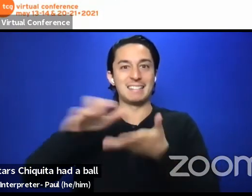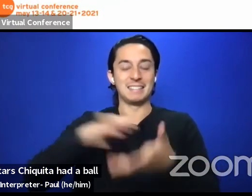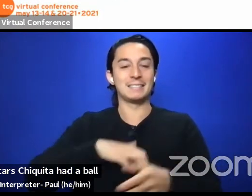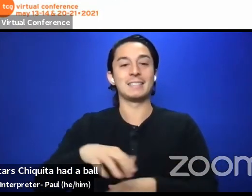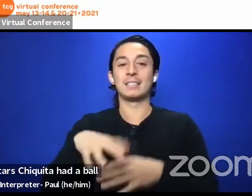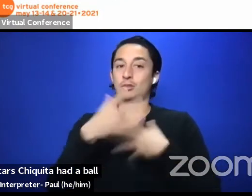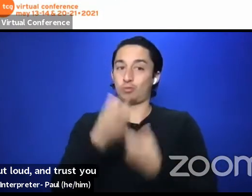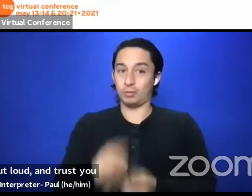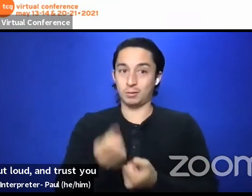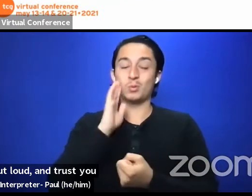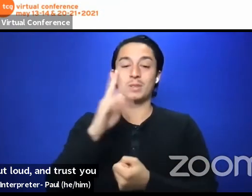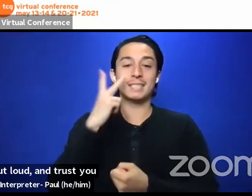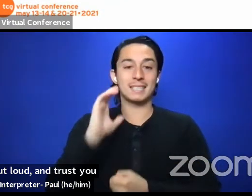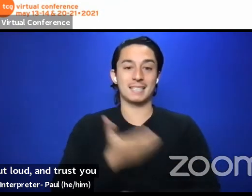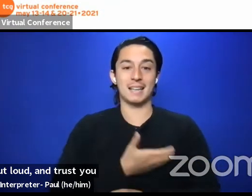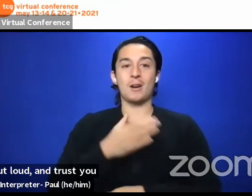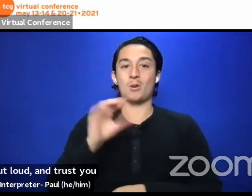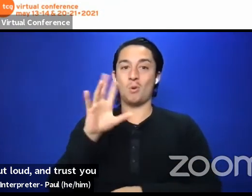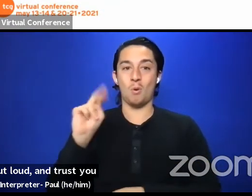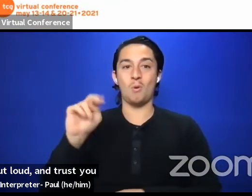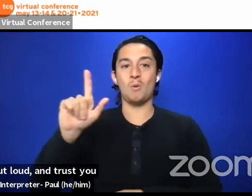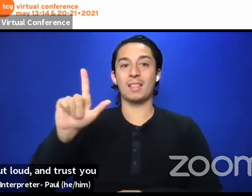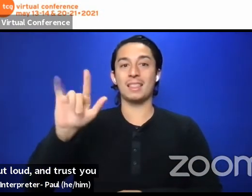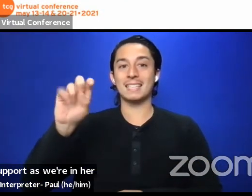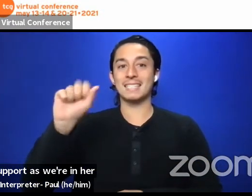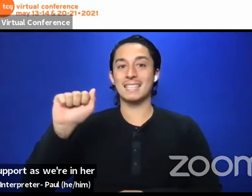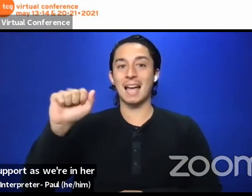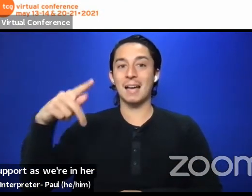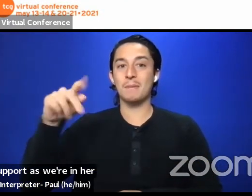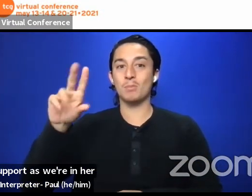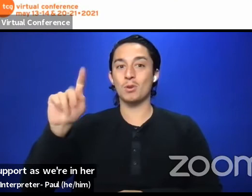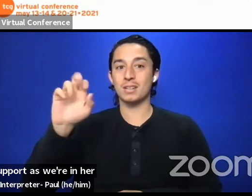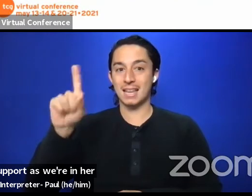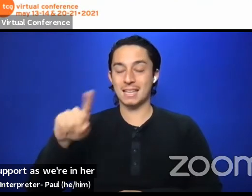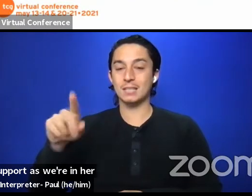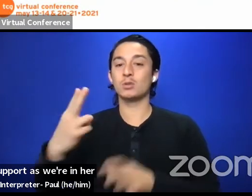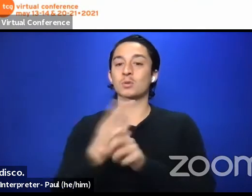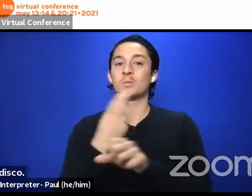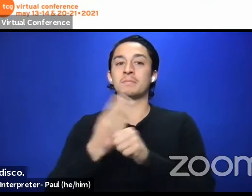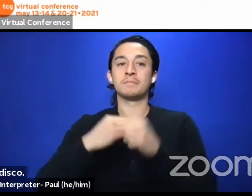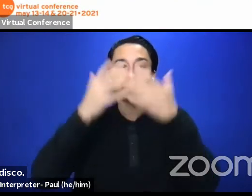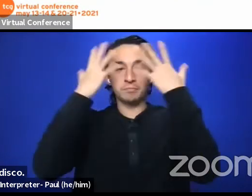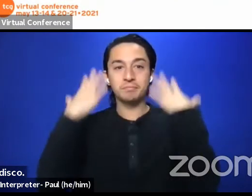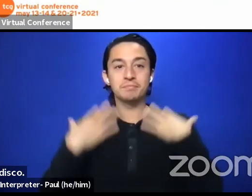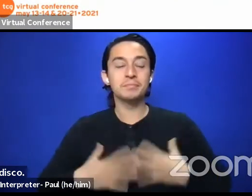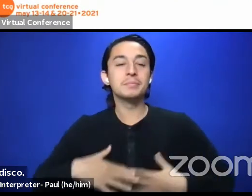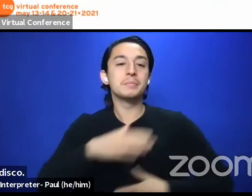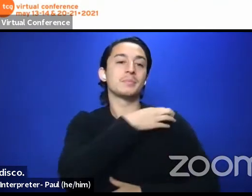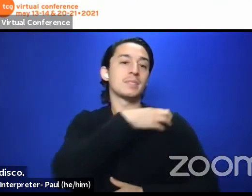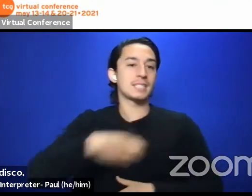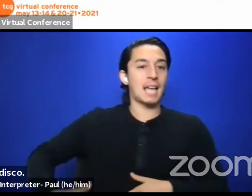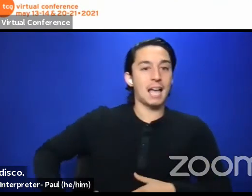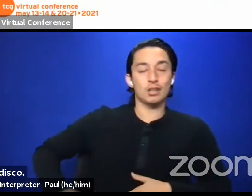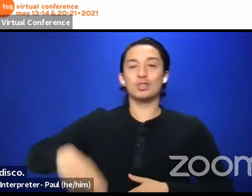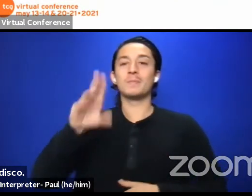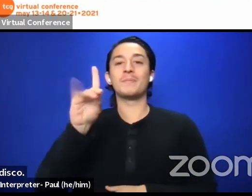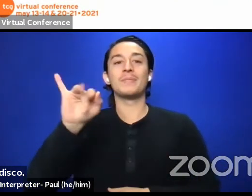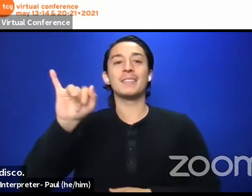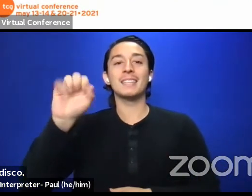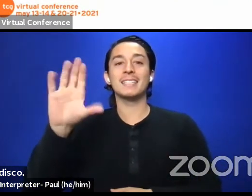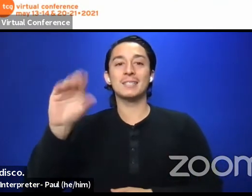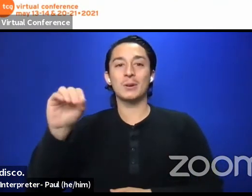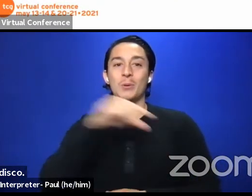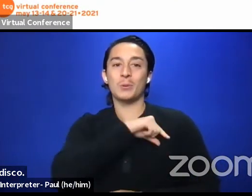our very own Lisa Portes wearing her beautiful TCG disco queen sash at the next in-person convening.